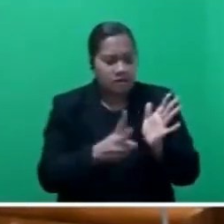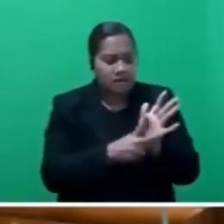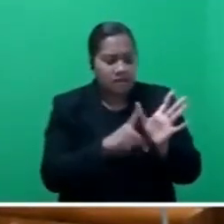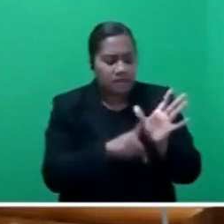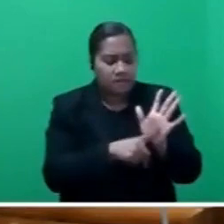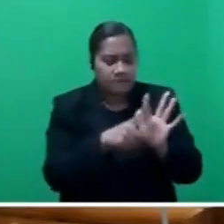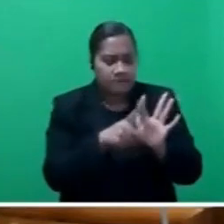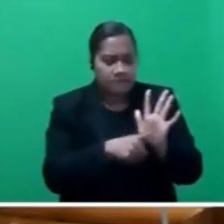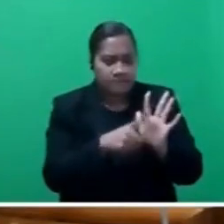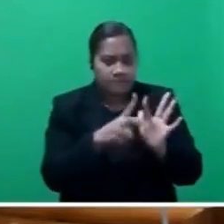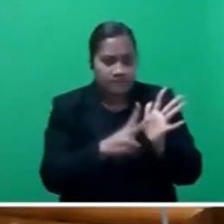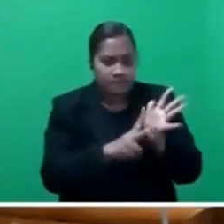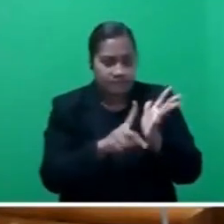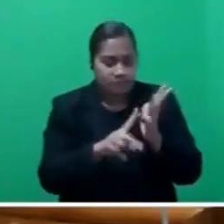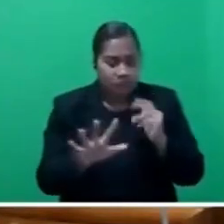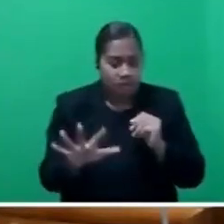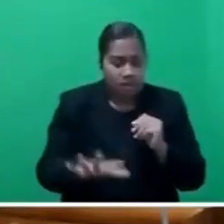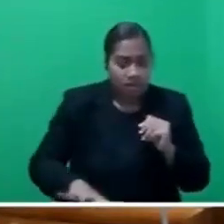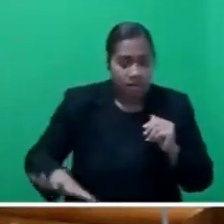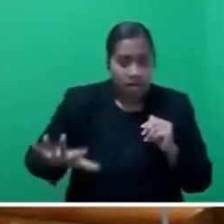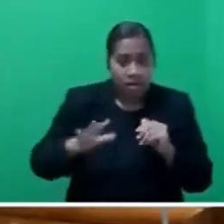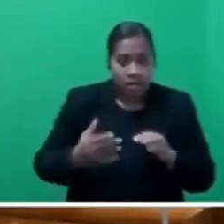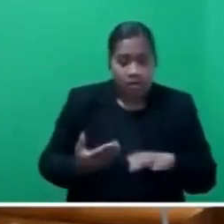Way back in 2015, Mr Speaker, sir,